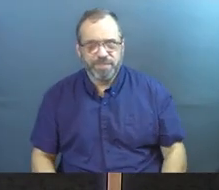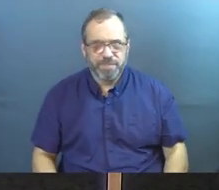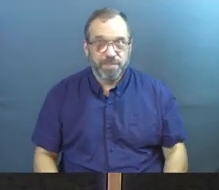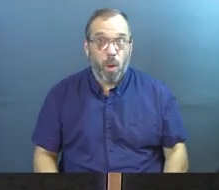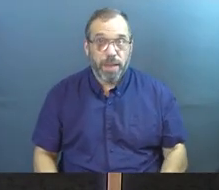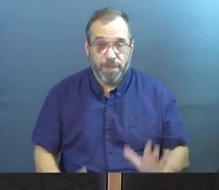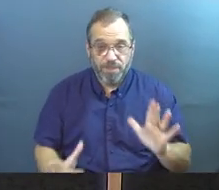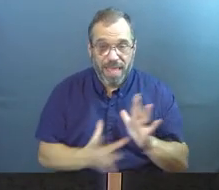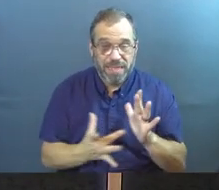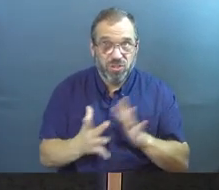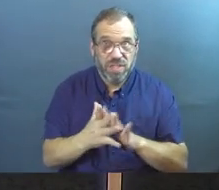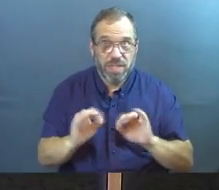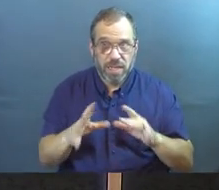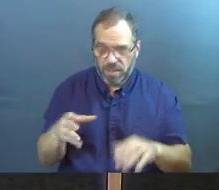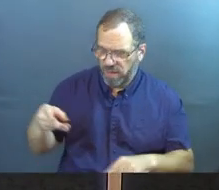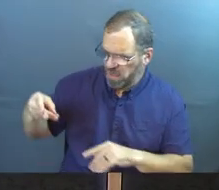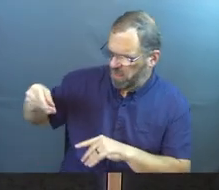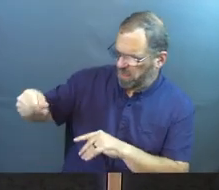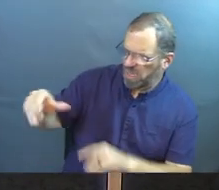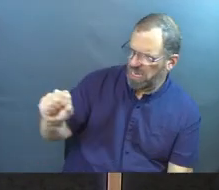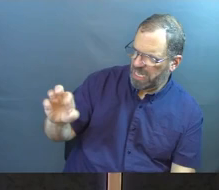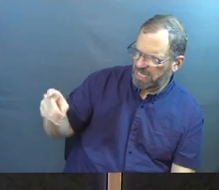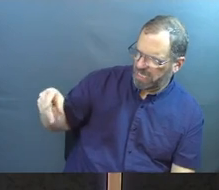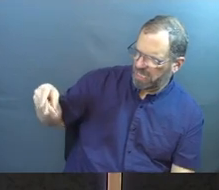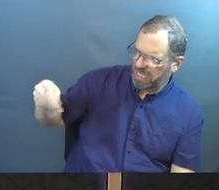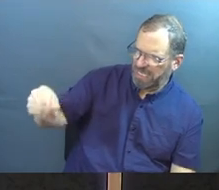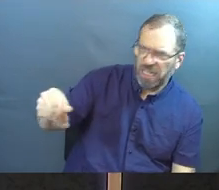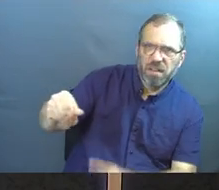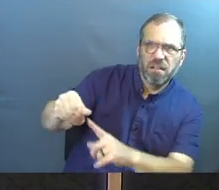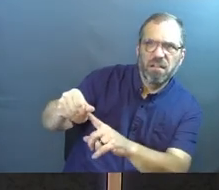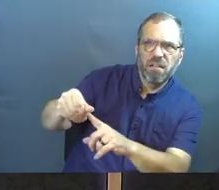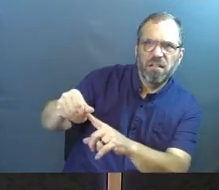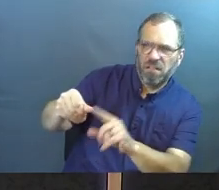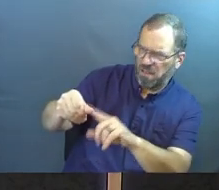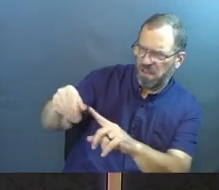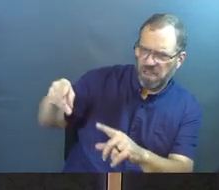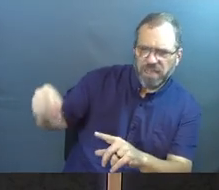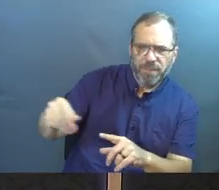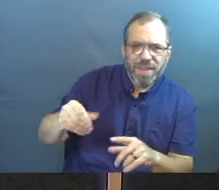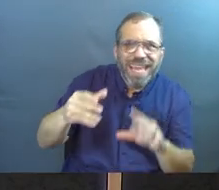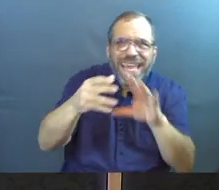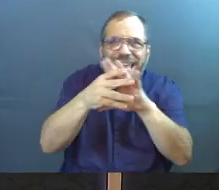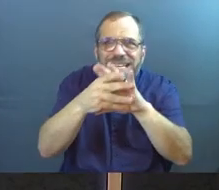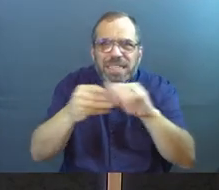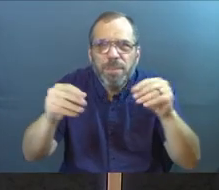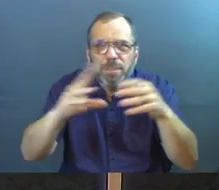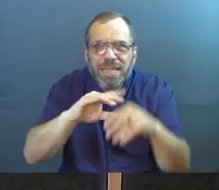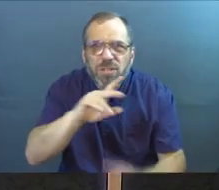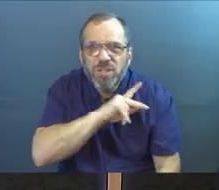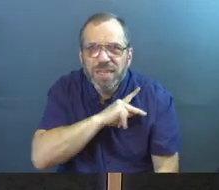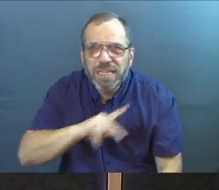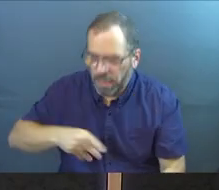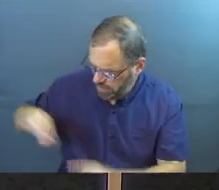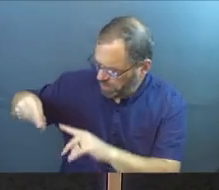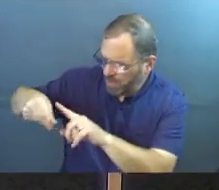Also, Jesus clarifies the seed there before we move on to the next part. He says, it's the message of the kingdom.